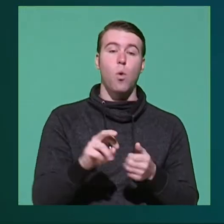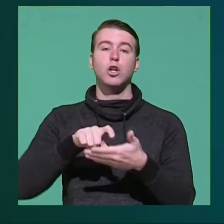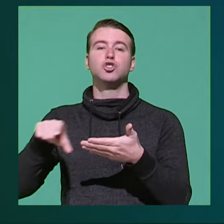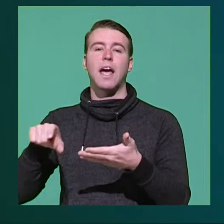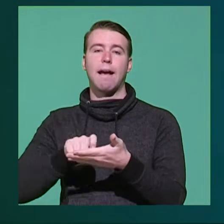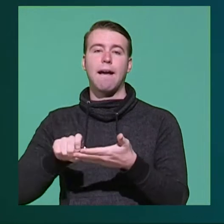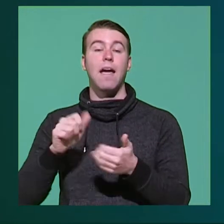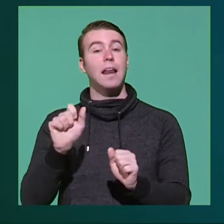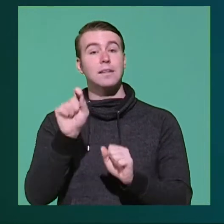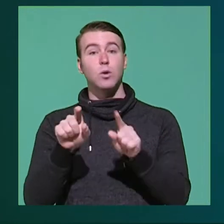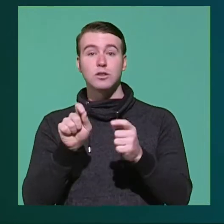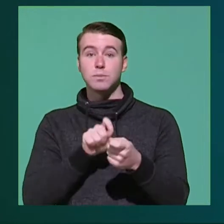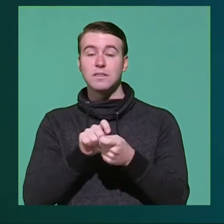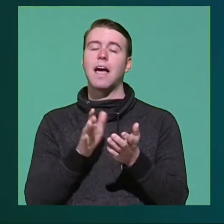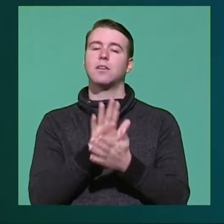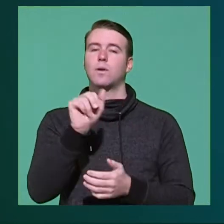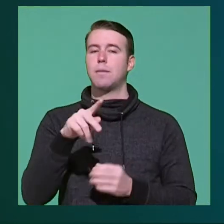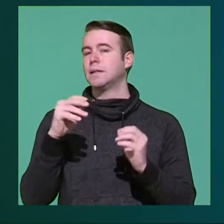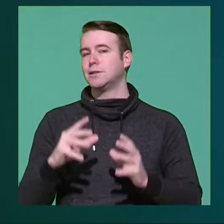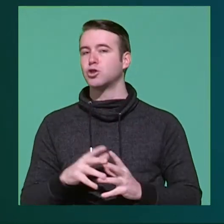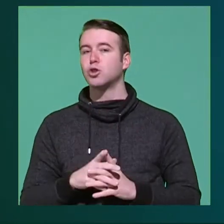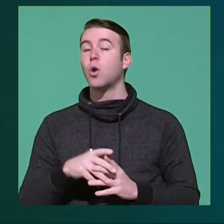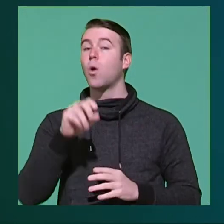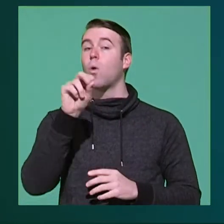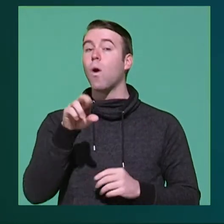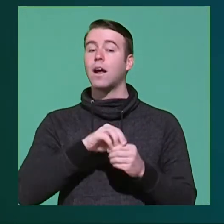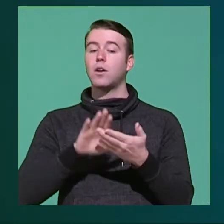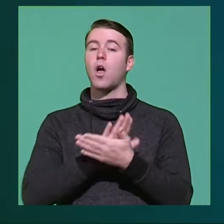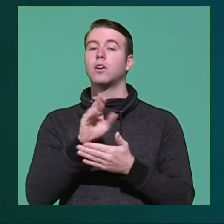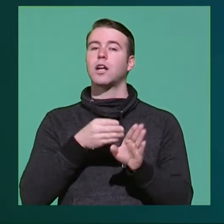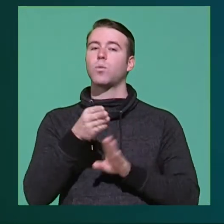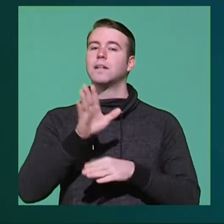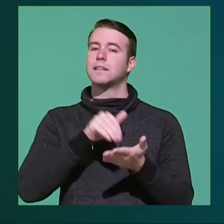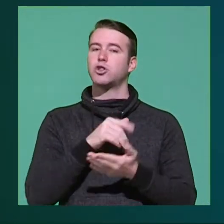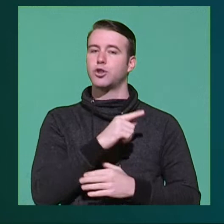For any specific questions, please ask your AP teacher or in the College and Career Center.